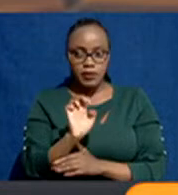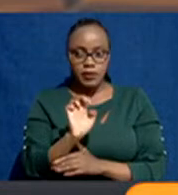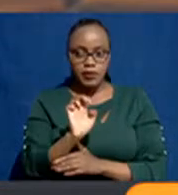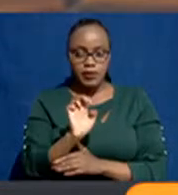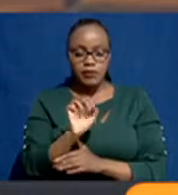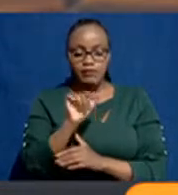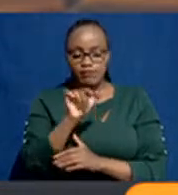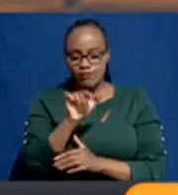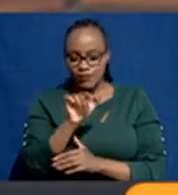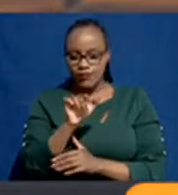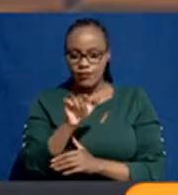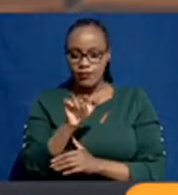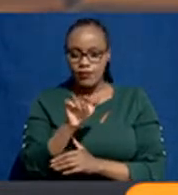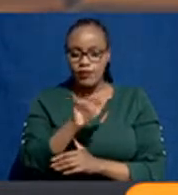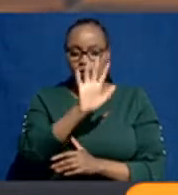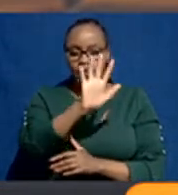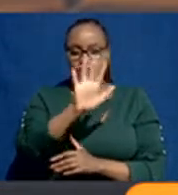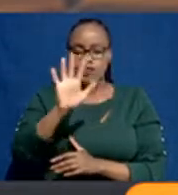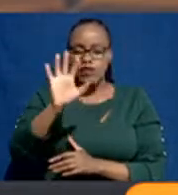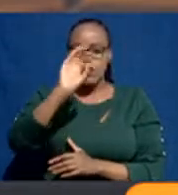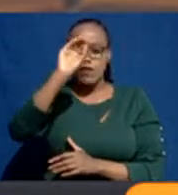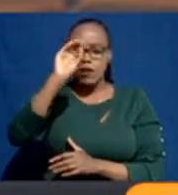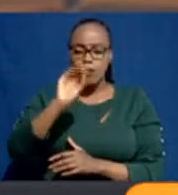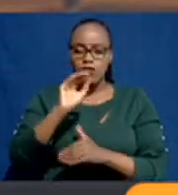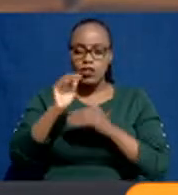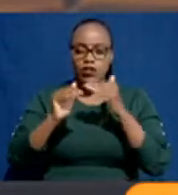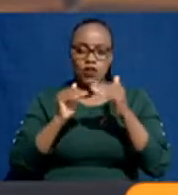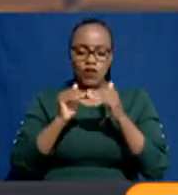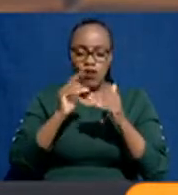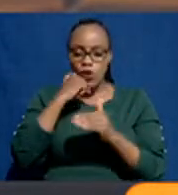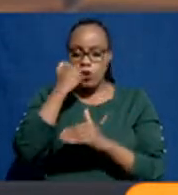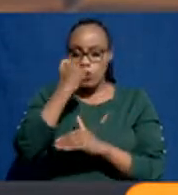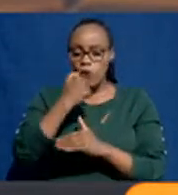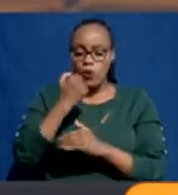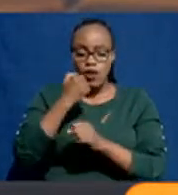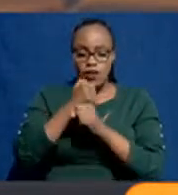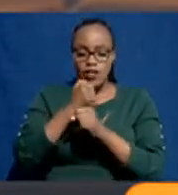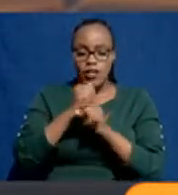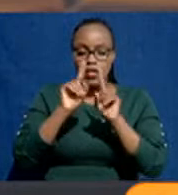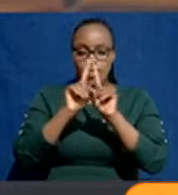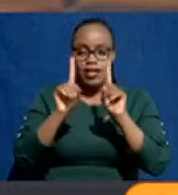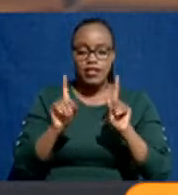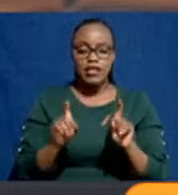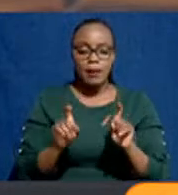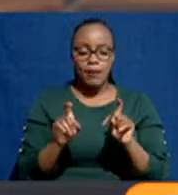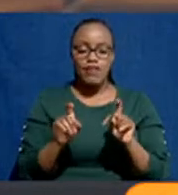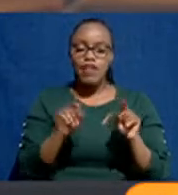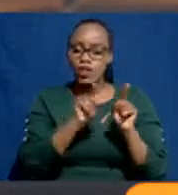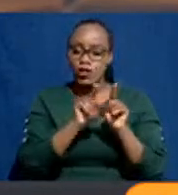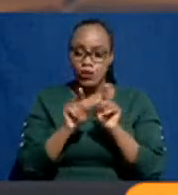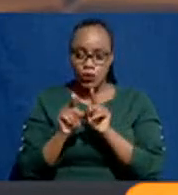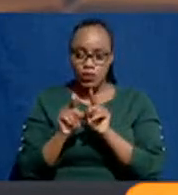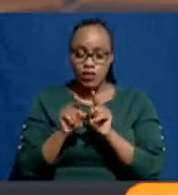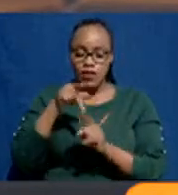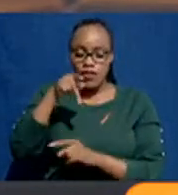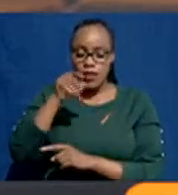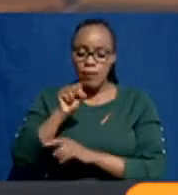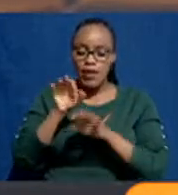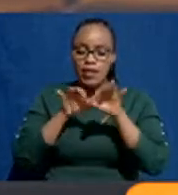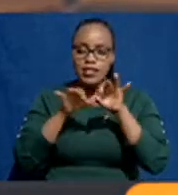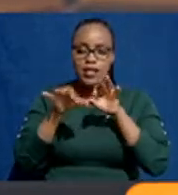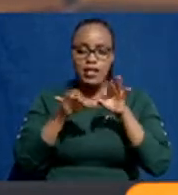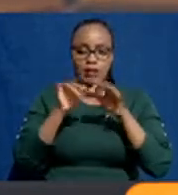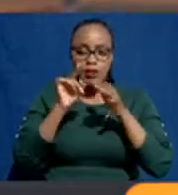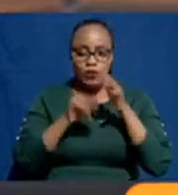That forms 55 percent of the population that sat for the exam. And as our peers has explained,